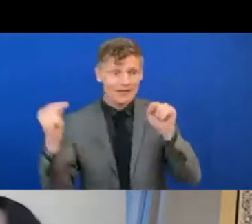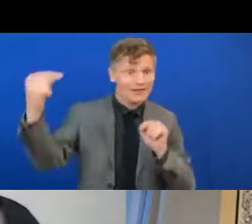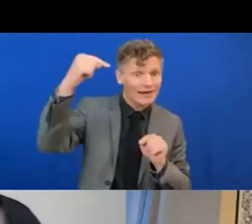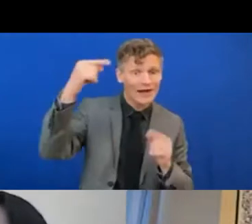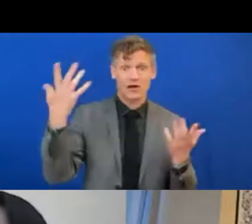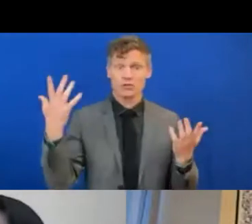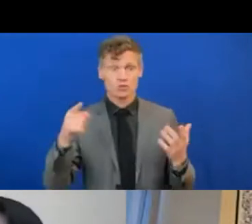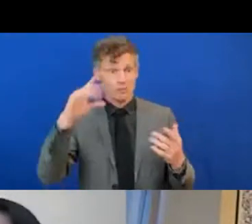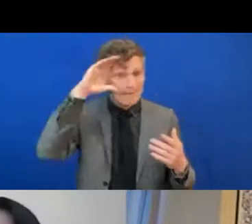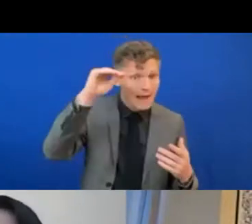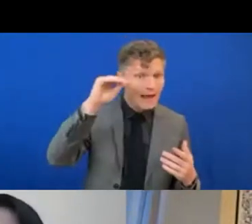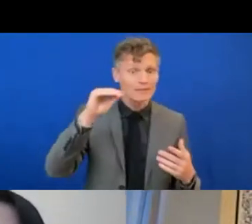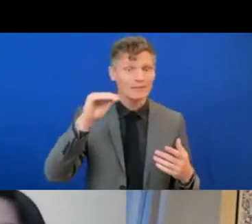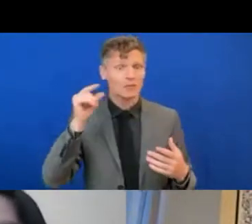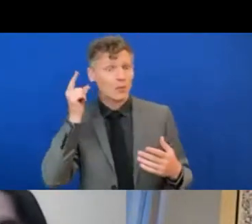innovation.